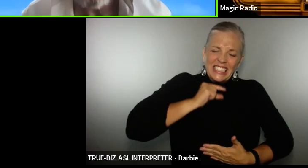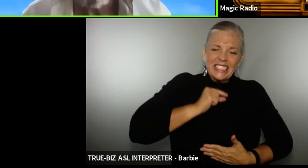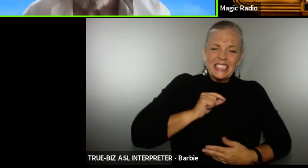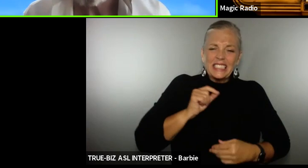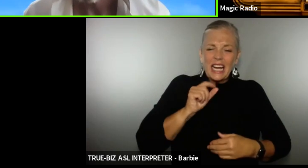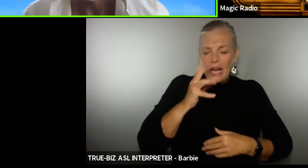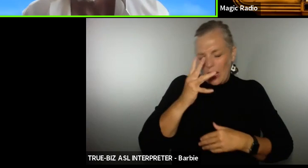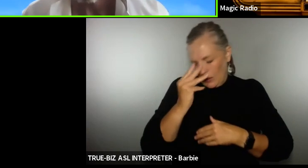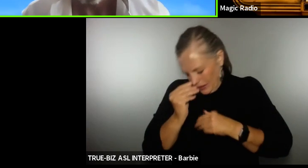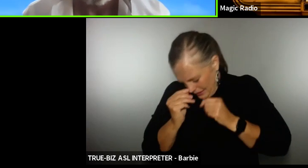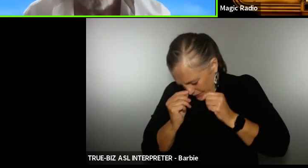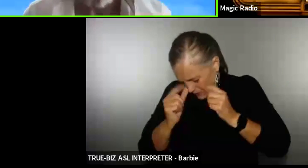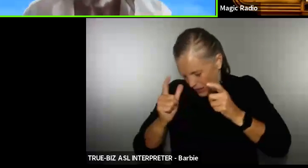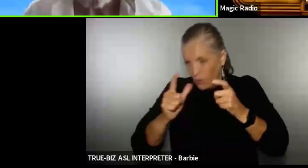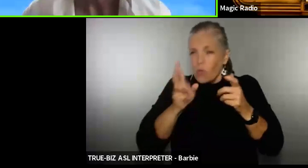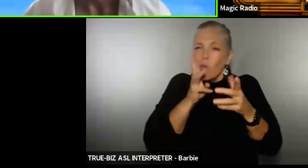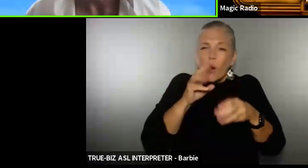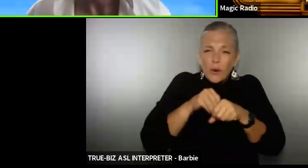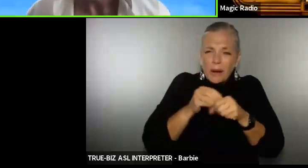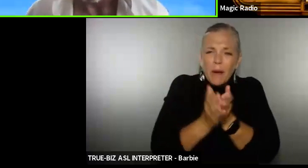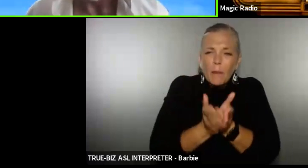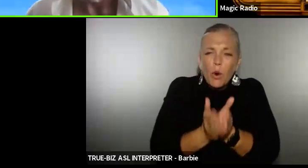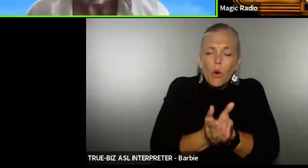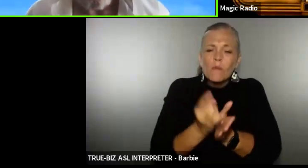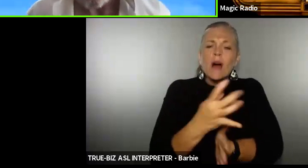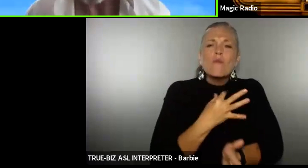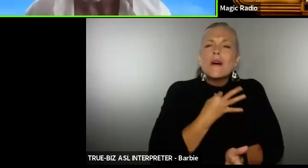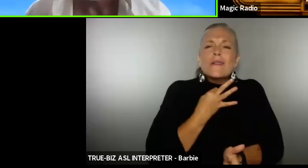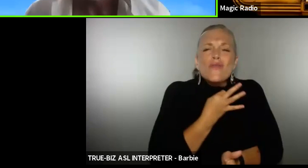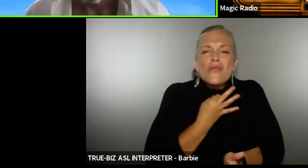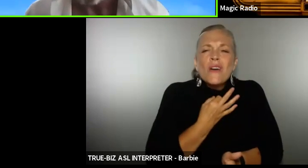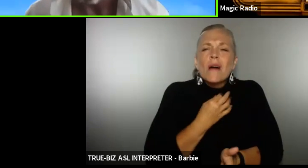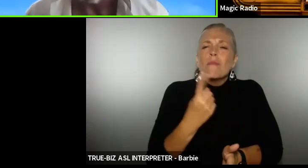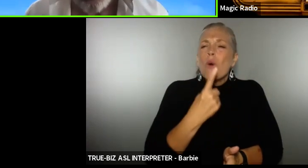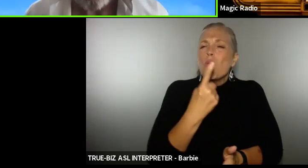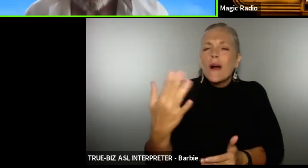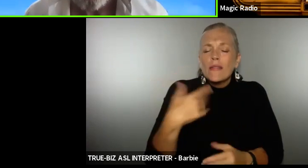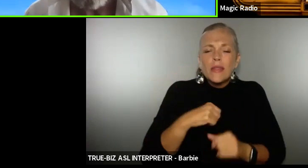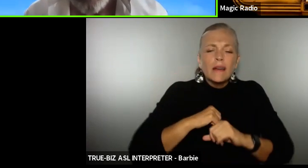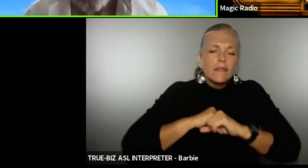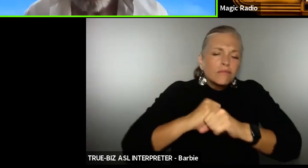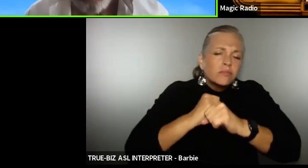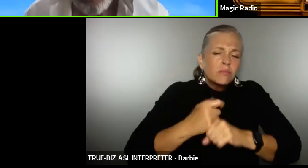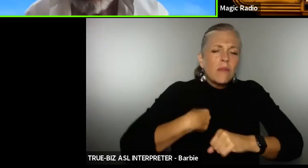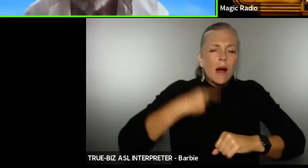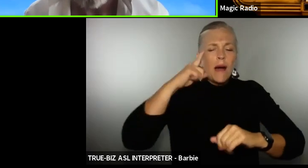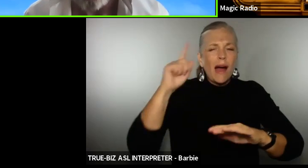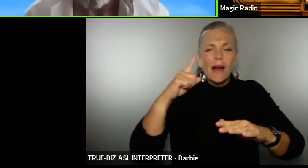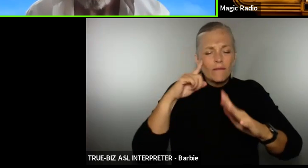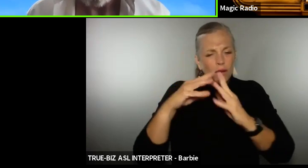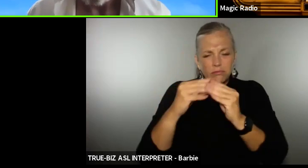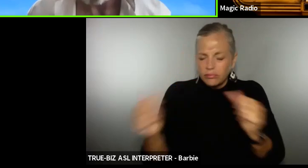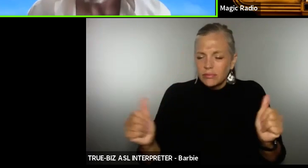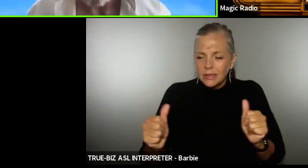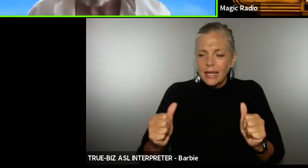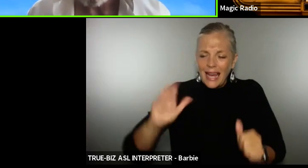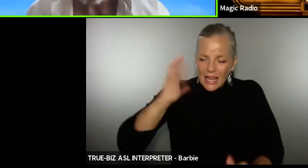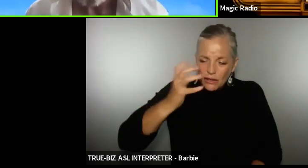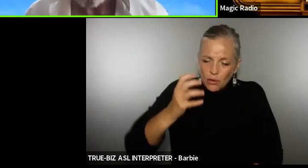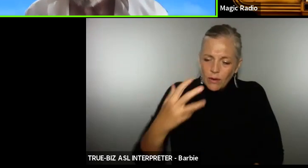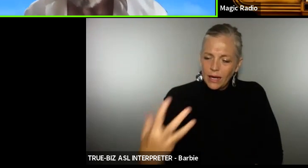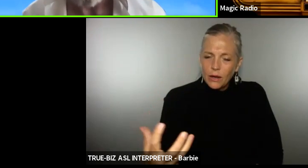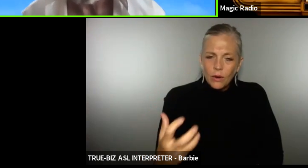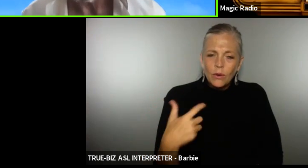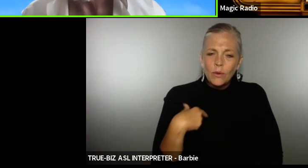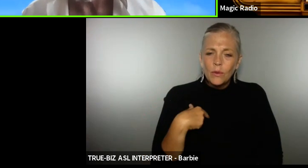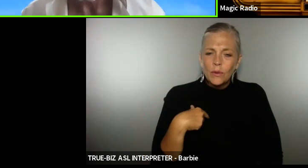my one curiosity the one thing that keeps my mind from going how much is the radio I'm hearing you on it has magically